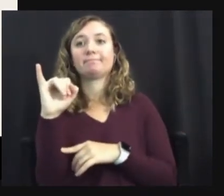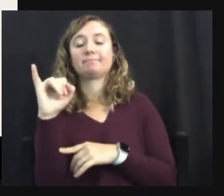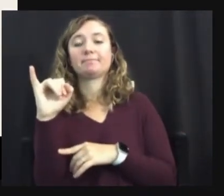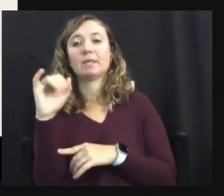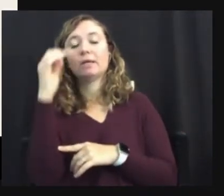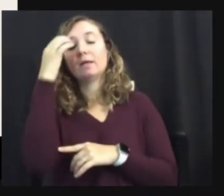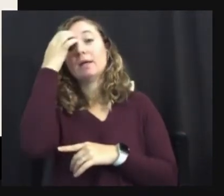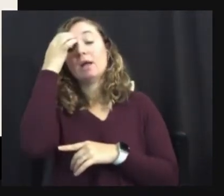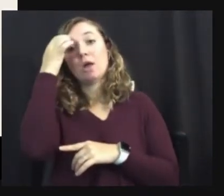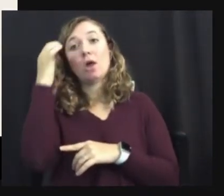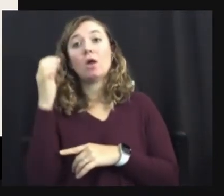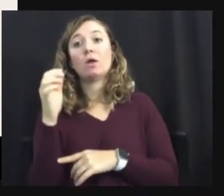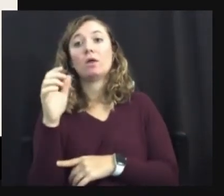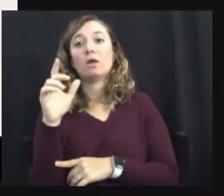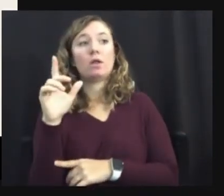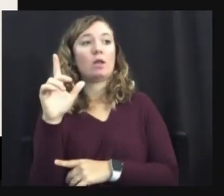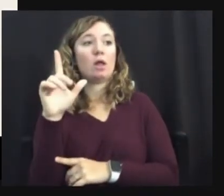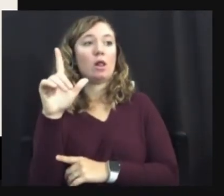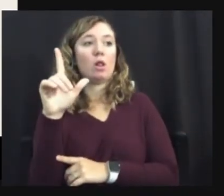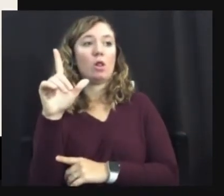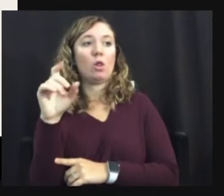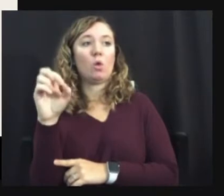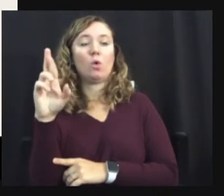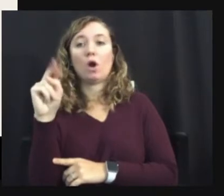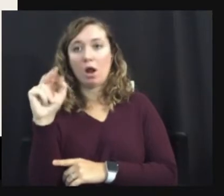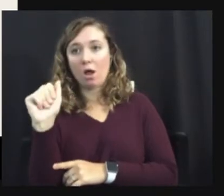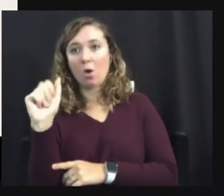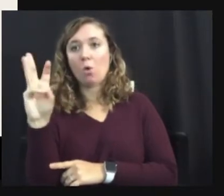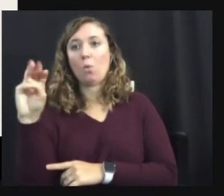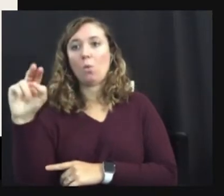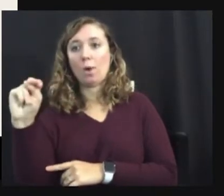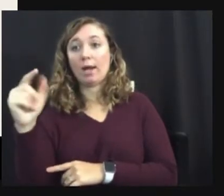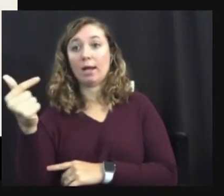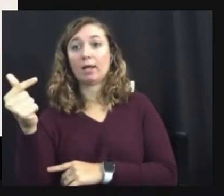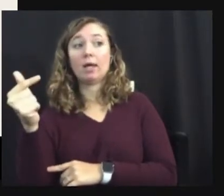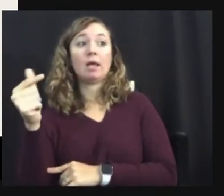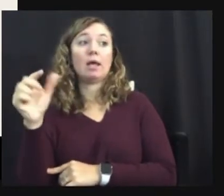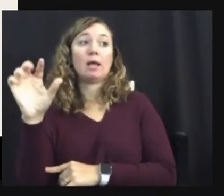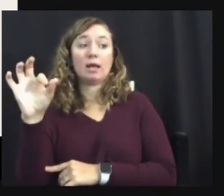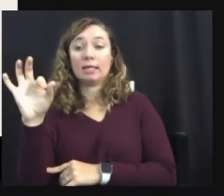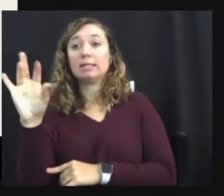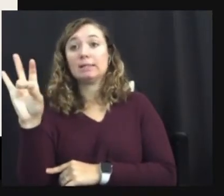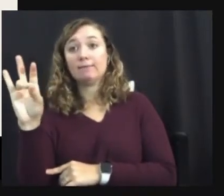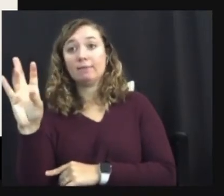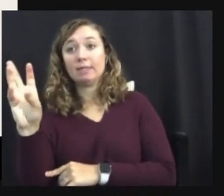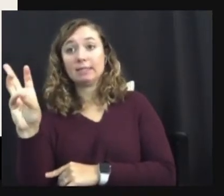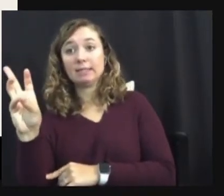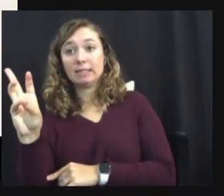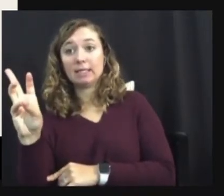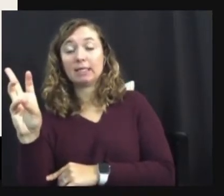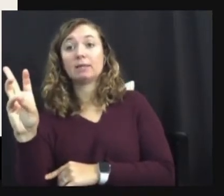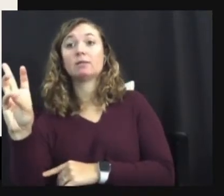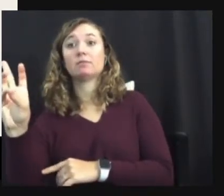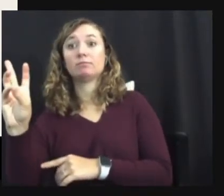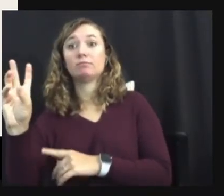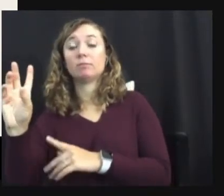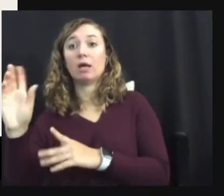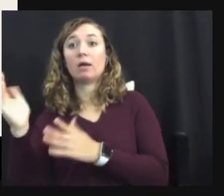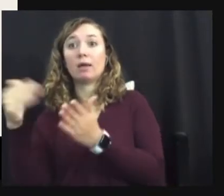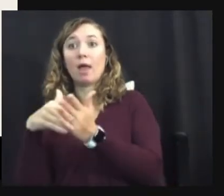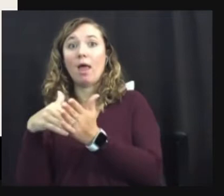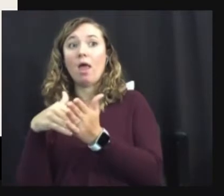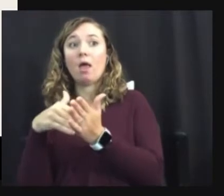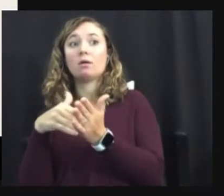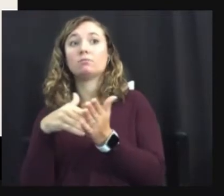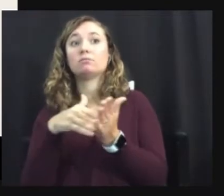Lorna Wing in 1976 brought his work out again and brought it back into the light. Um,